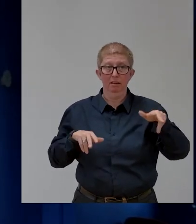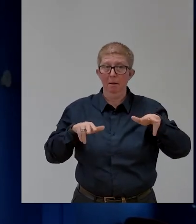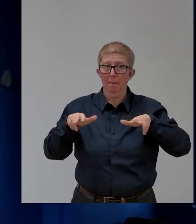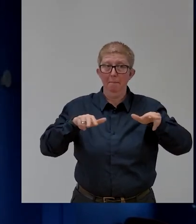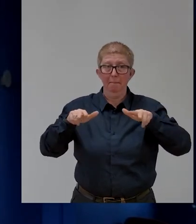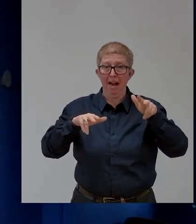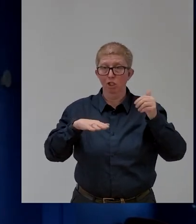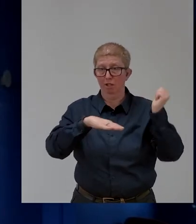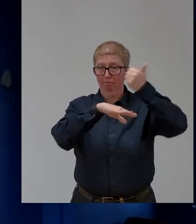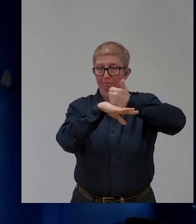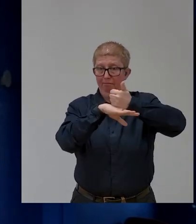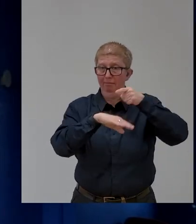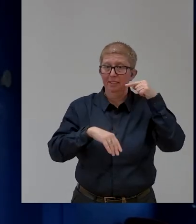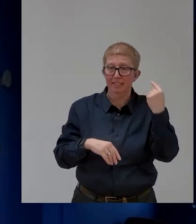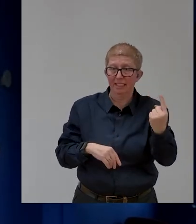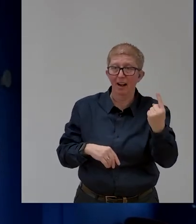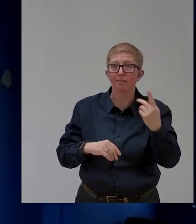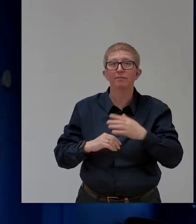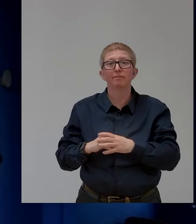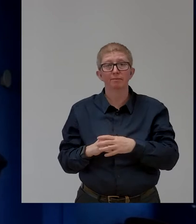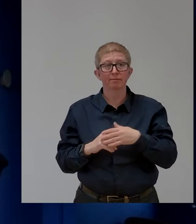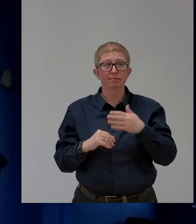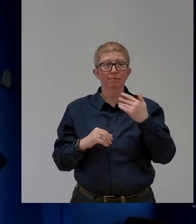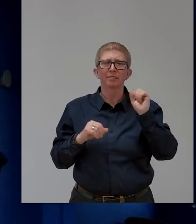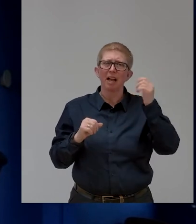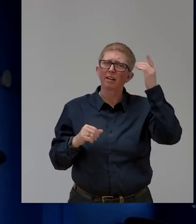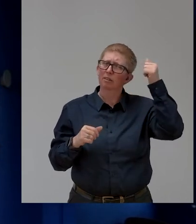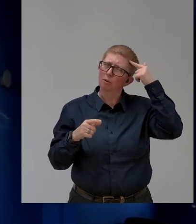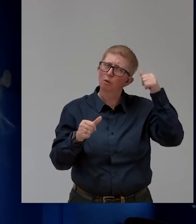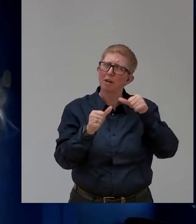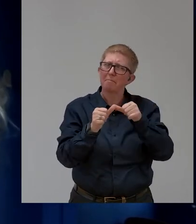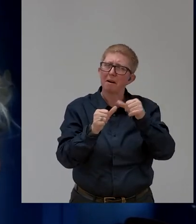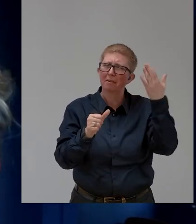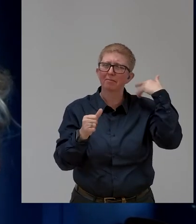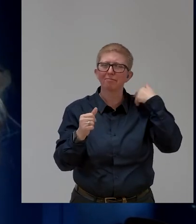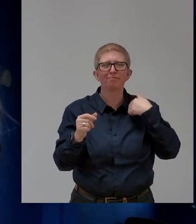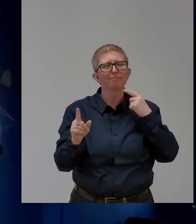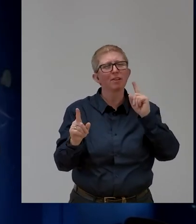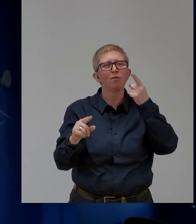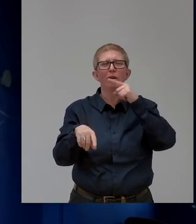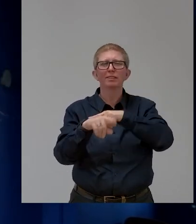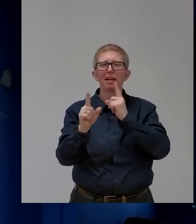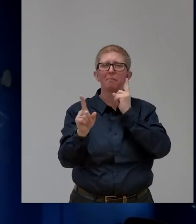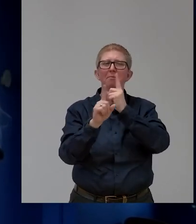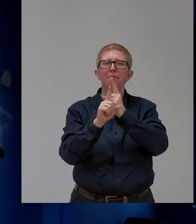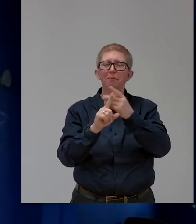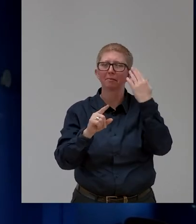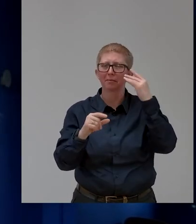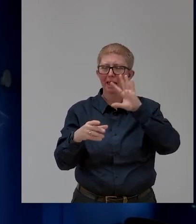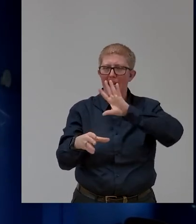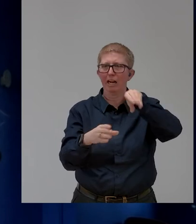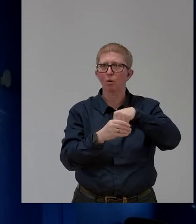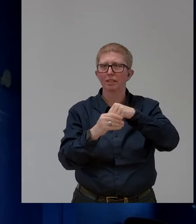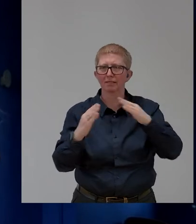before you speak, I remember meeting you at the Inclusion Summit, was it in Bangalore, and hearing you speak, and it just